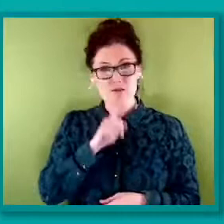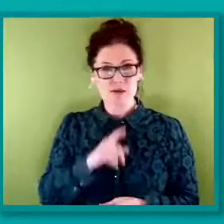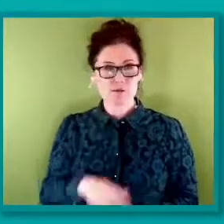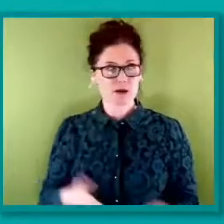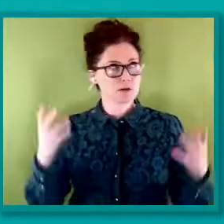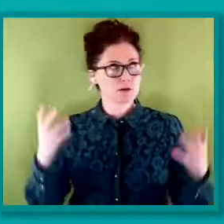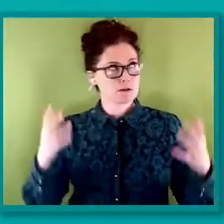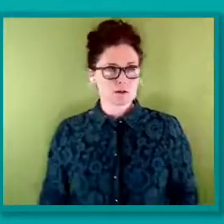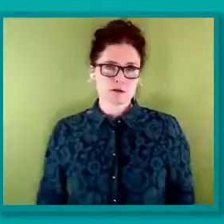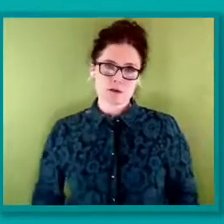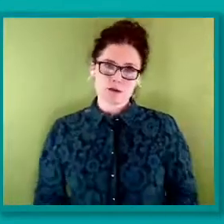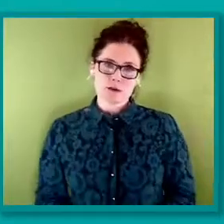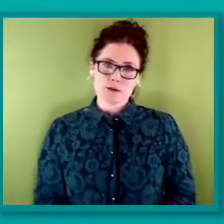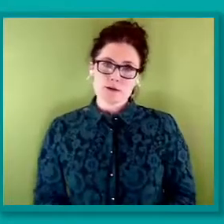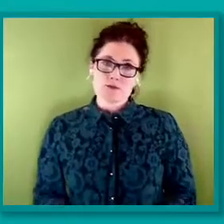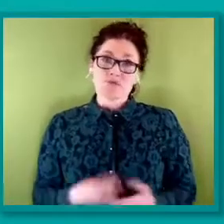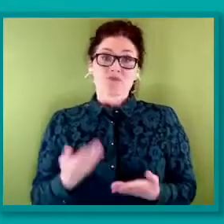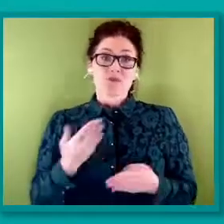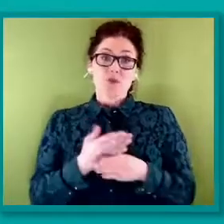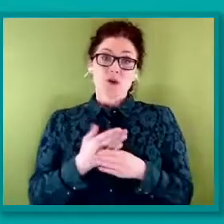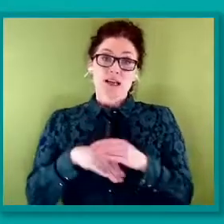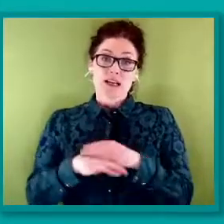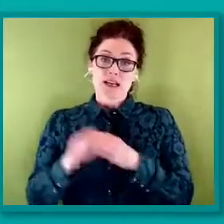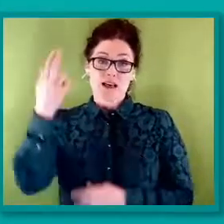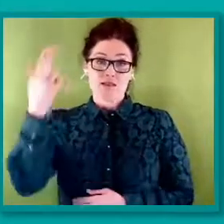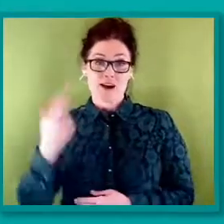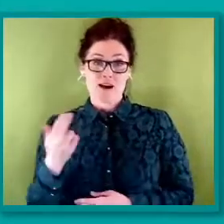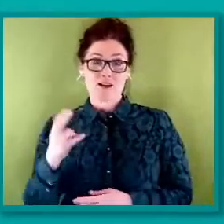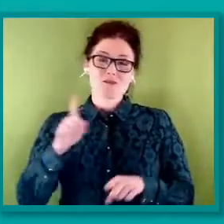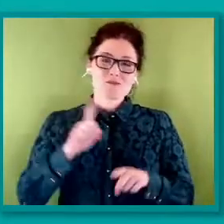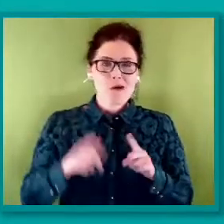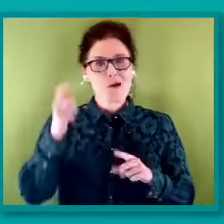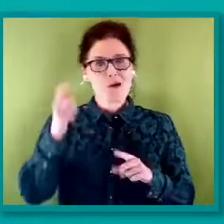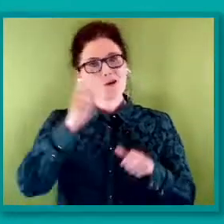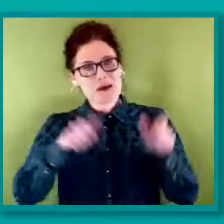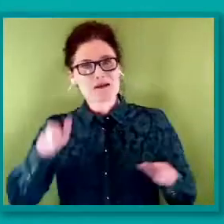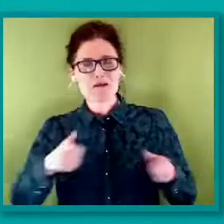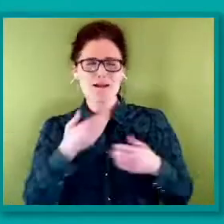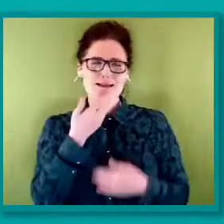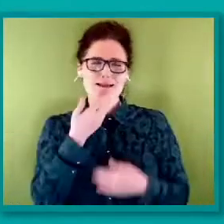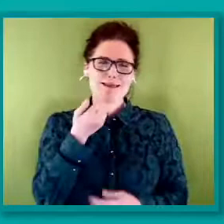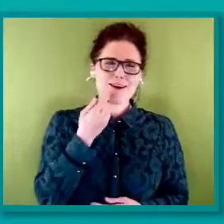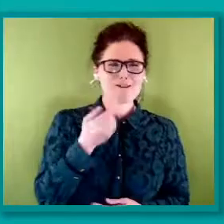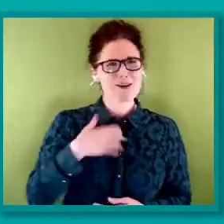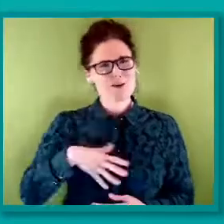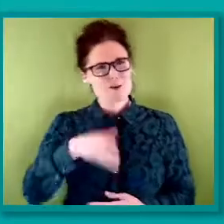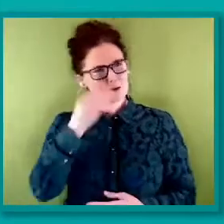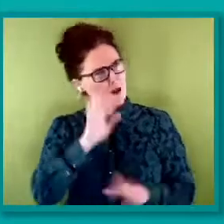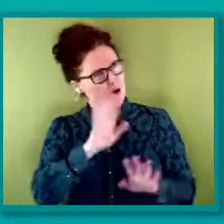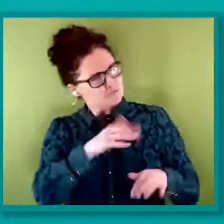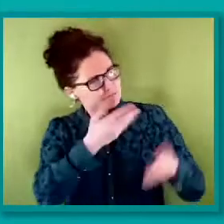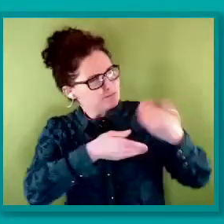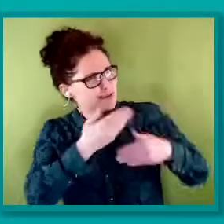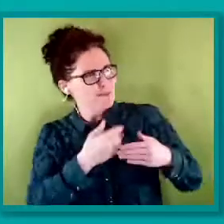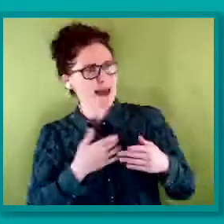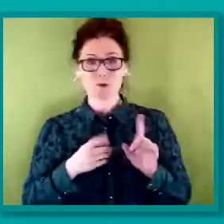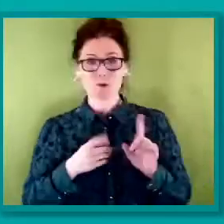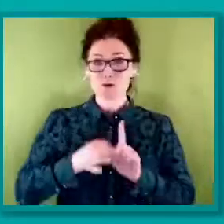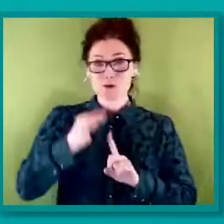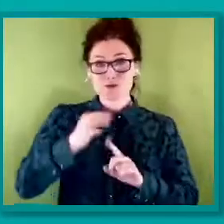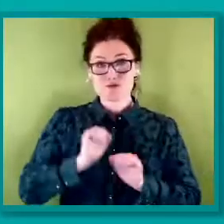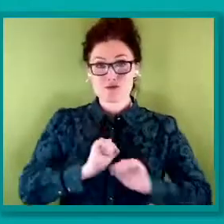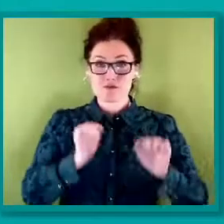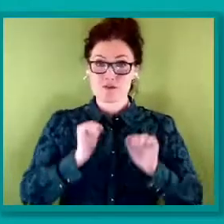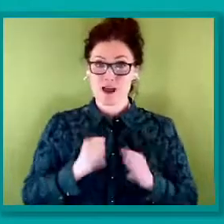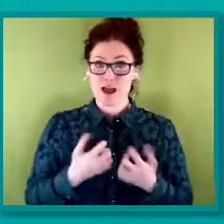Working in the arts, most people are lovely and want to learn, understand and do better. But that usually comes down to